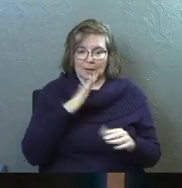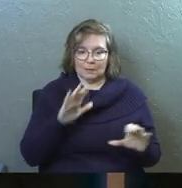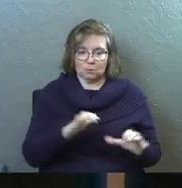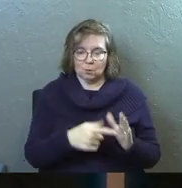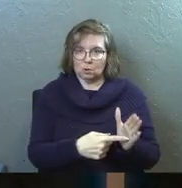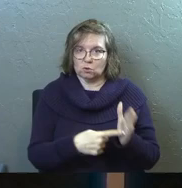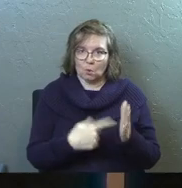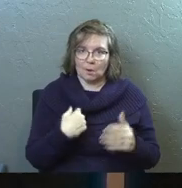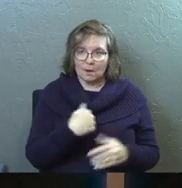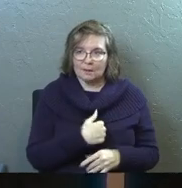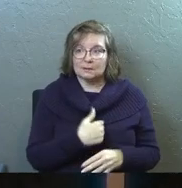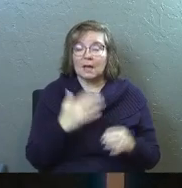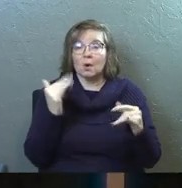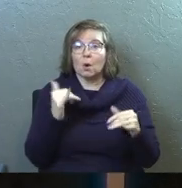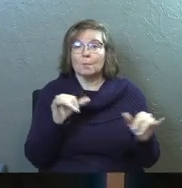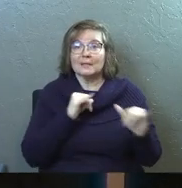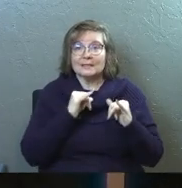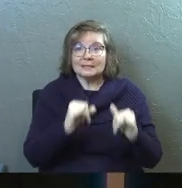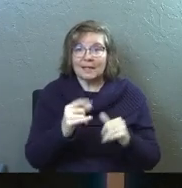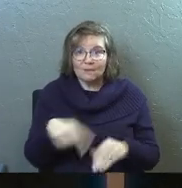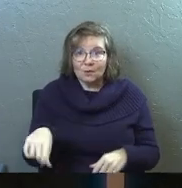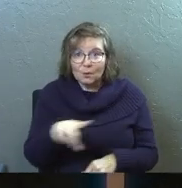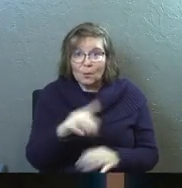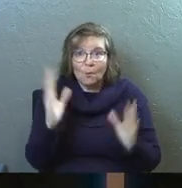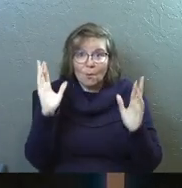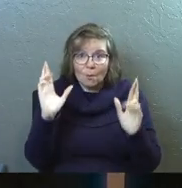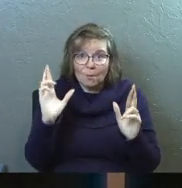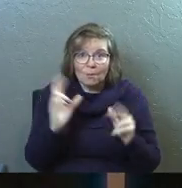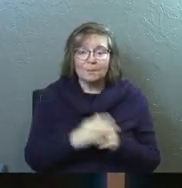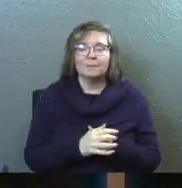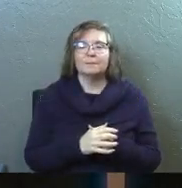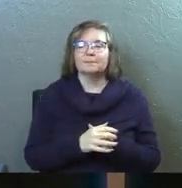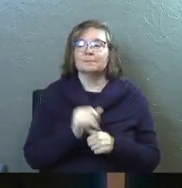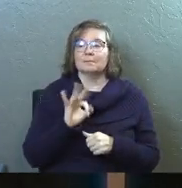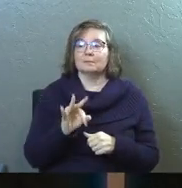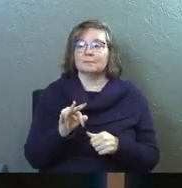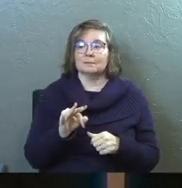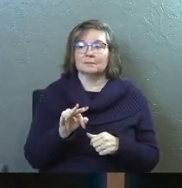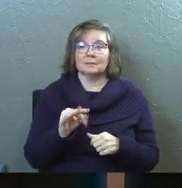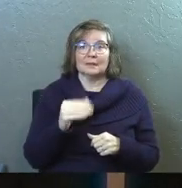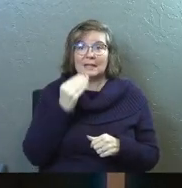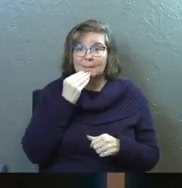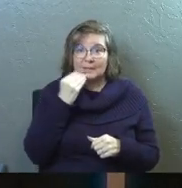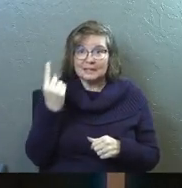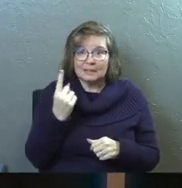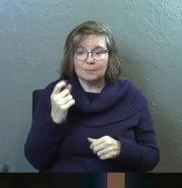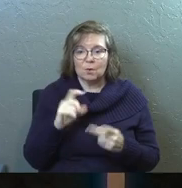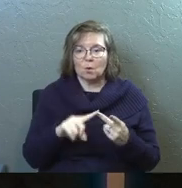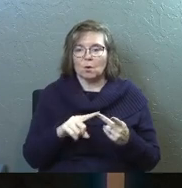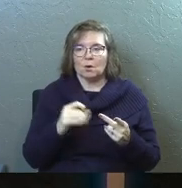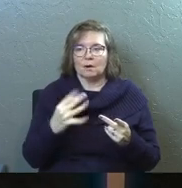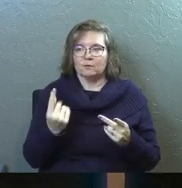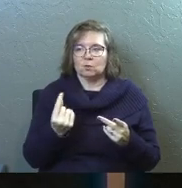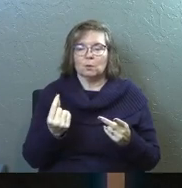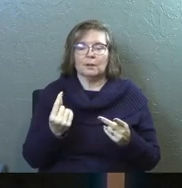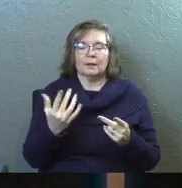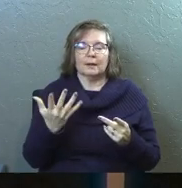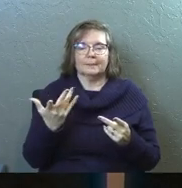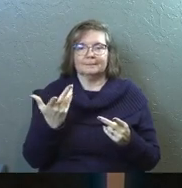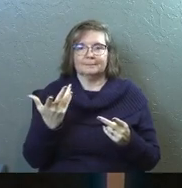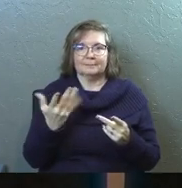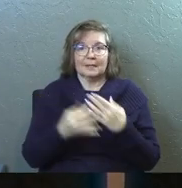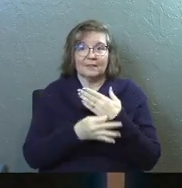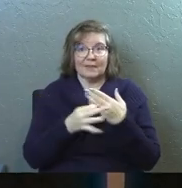and what he's been showing us. And I hope that that's the same for you. And if you have been not eating something or if you've been kind of doing the